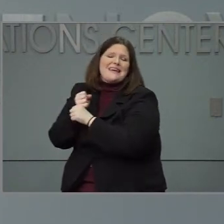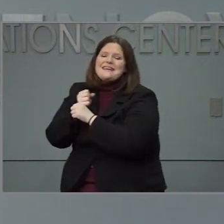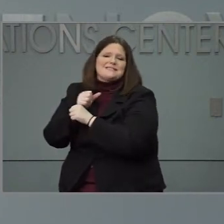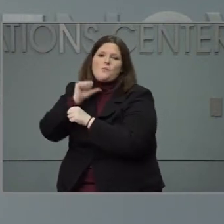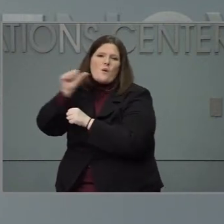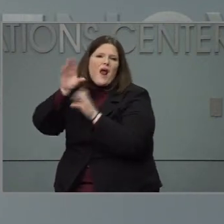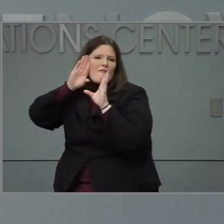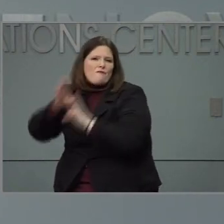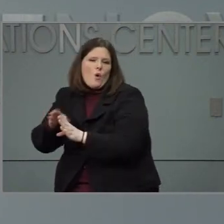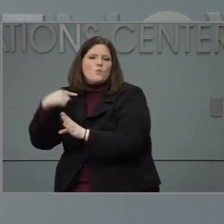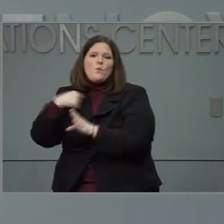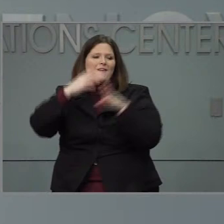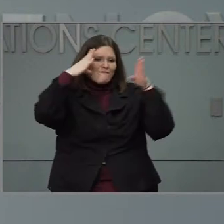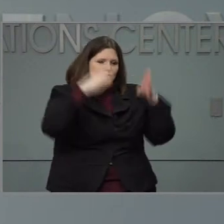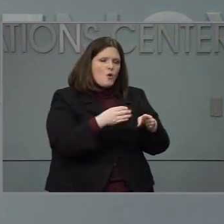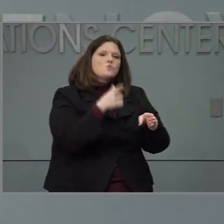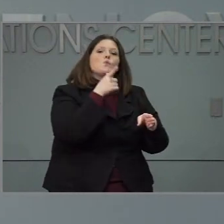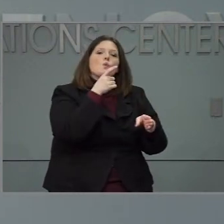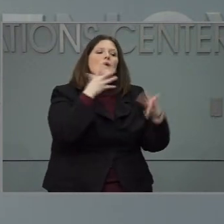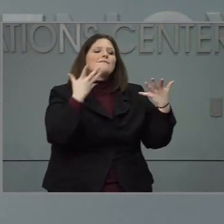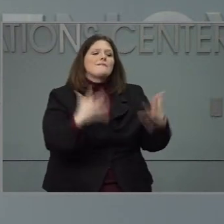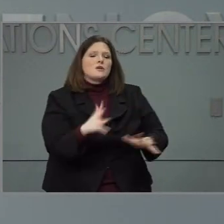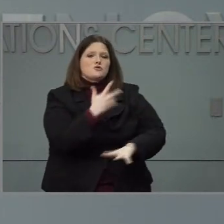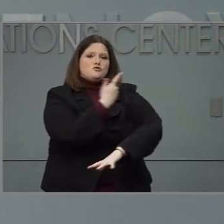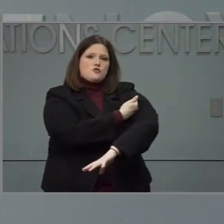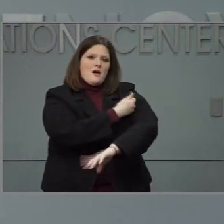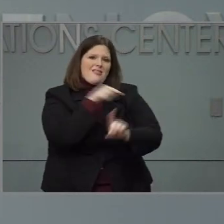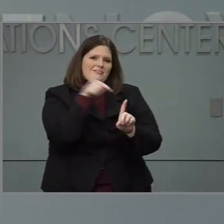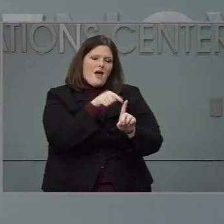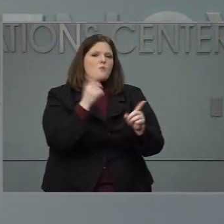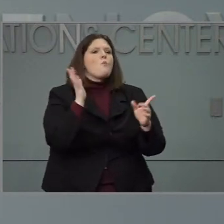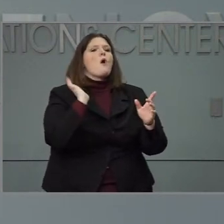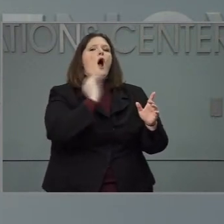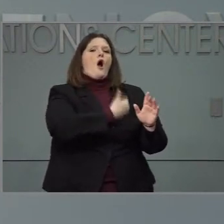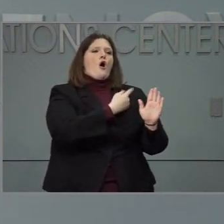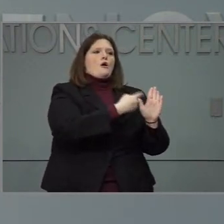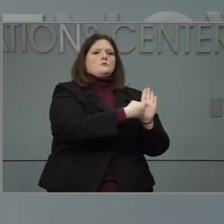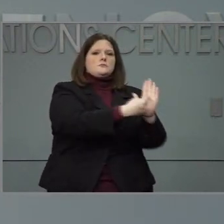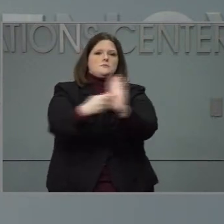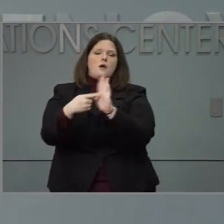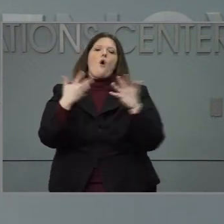on, which is why that is our priority for our public facing dashboard. Thanks, Brian.